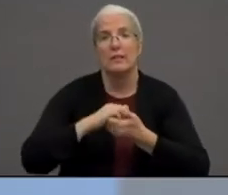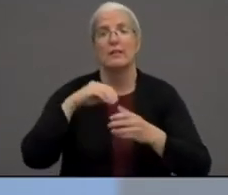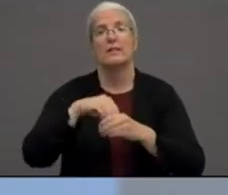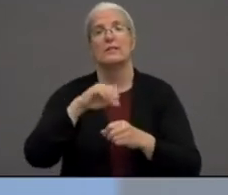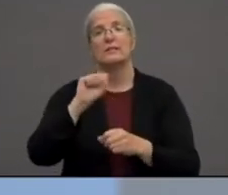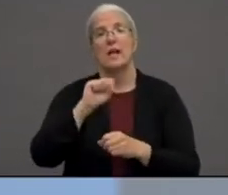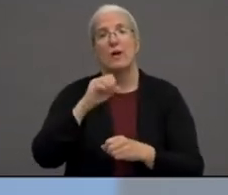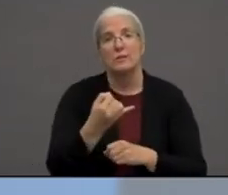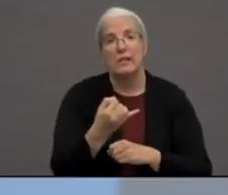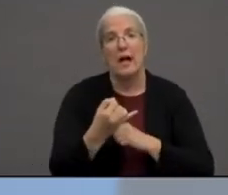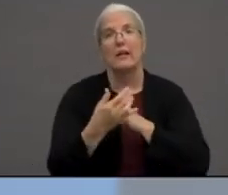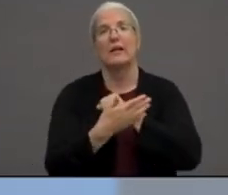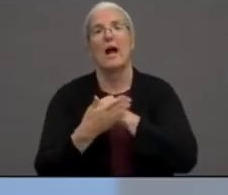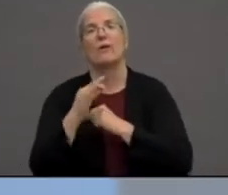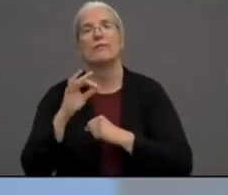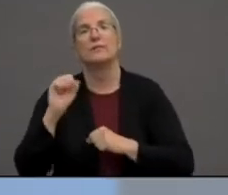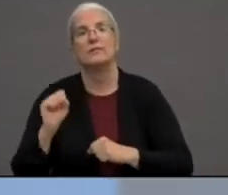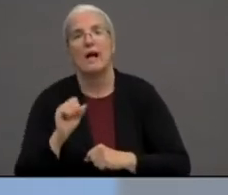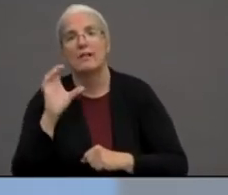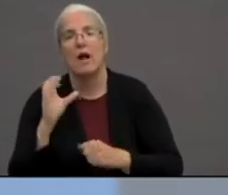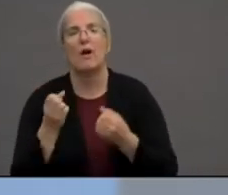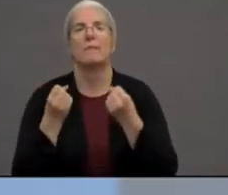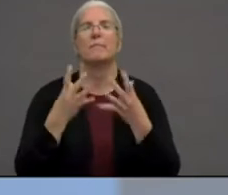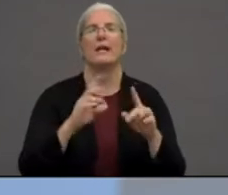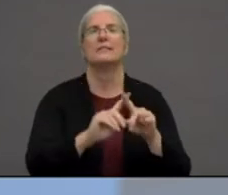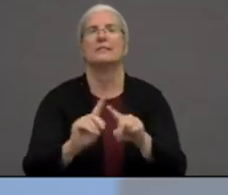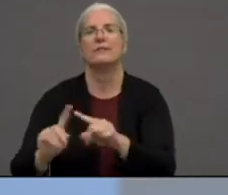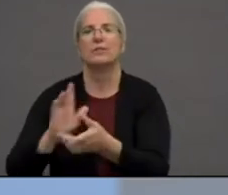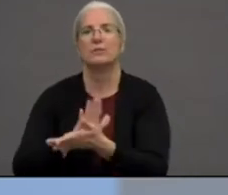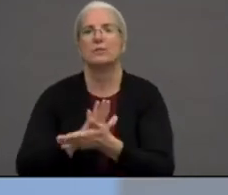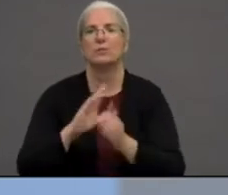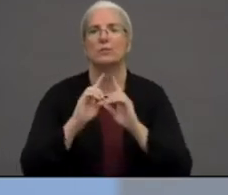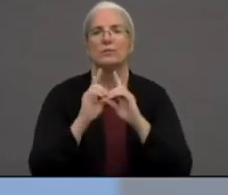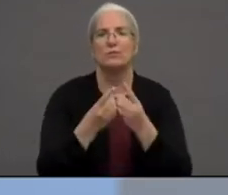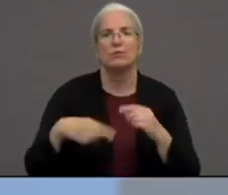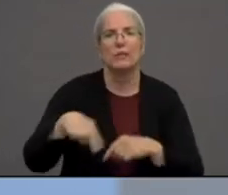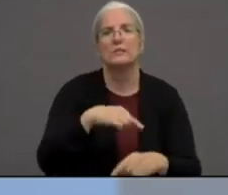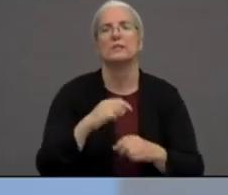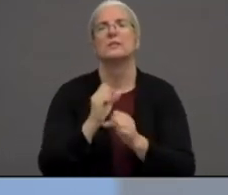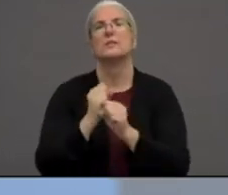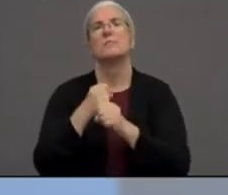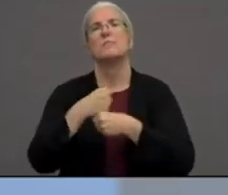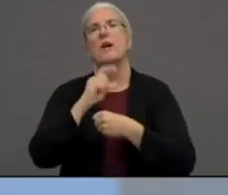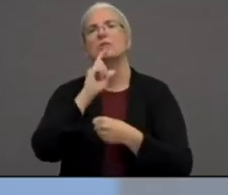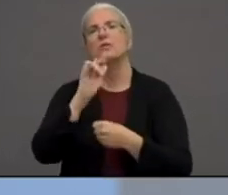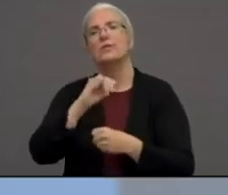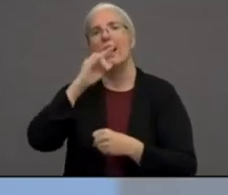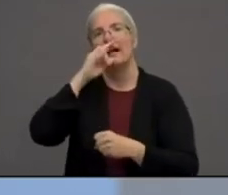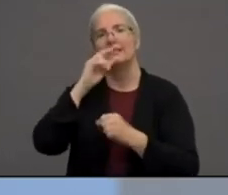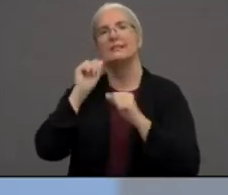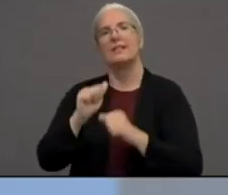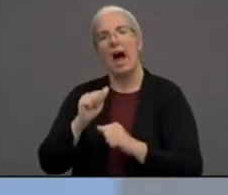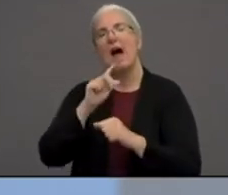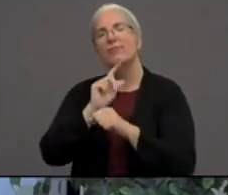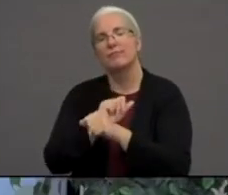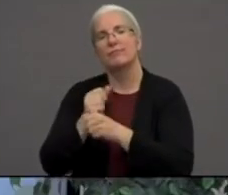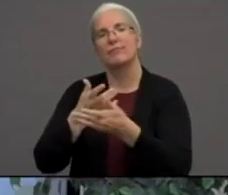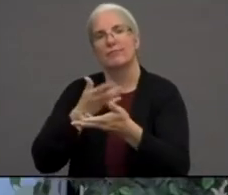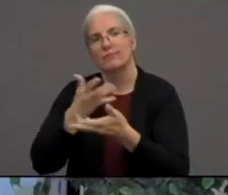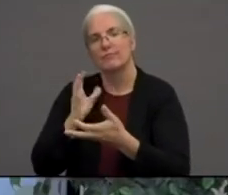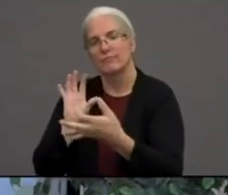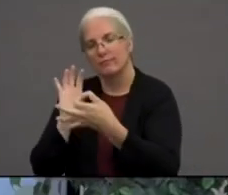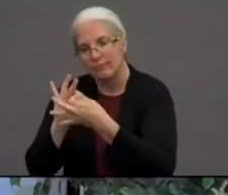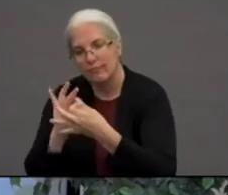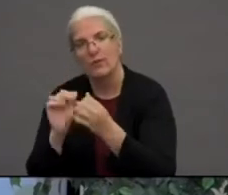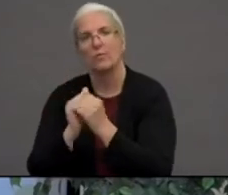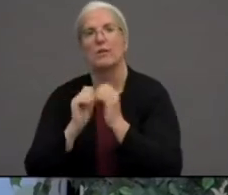numerous school districts are making sure that our kids are going to be connected to online learning. So what are some